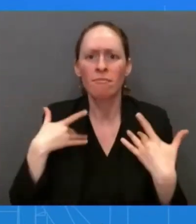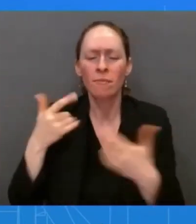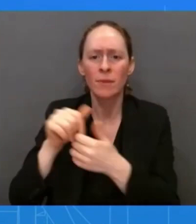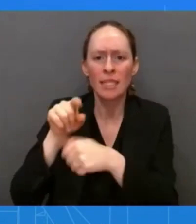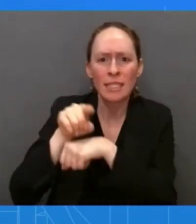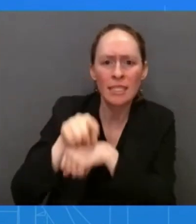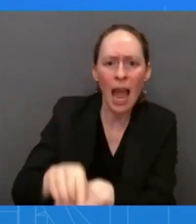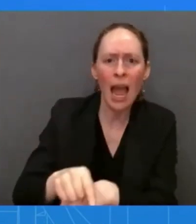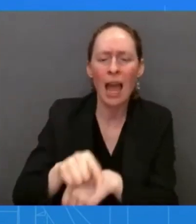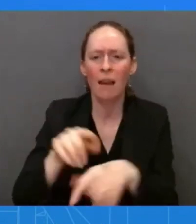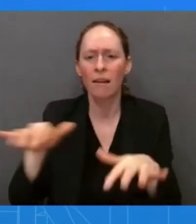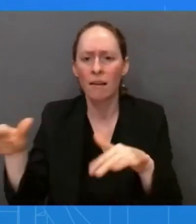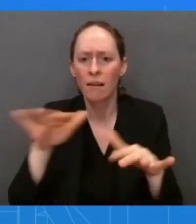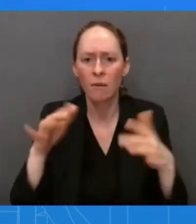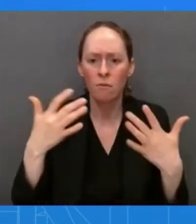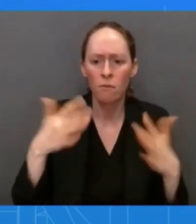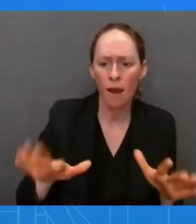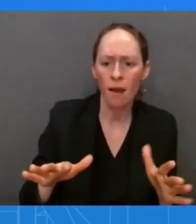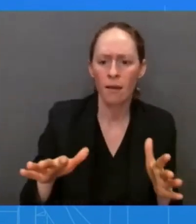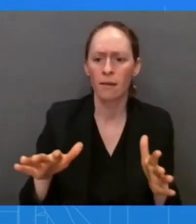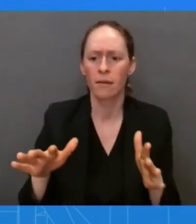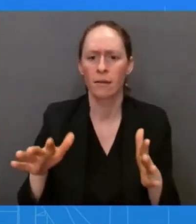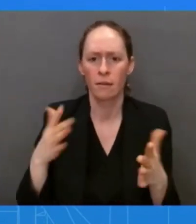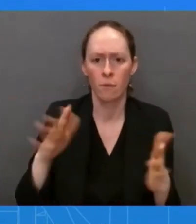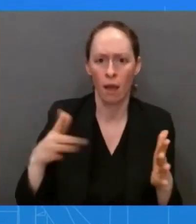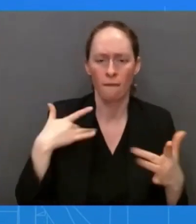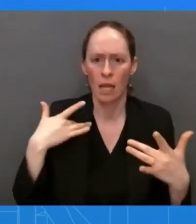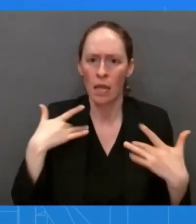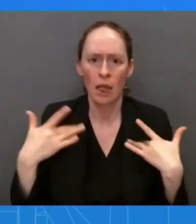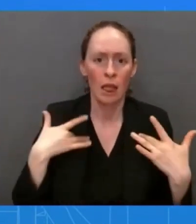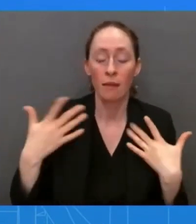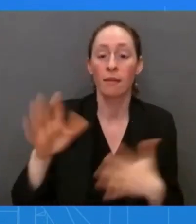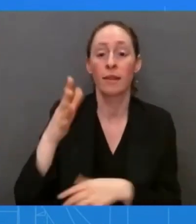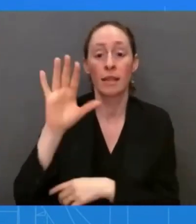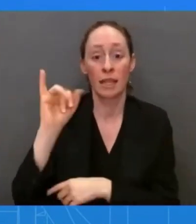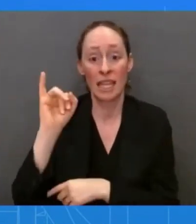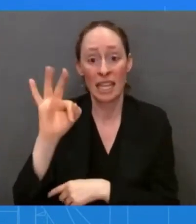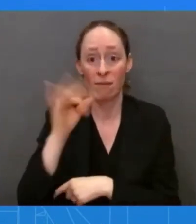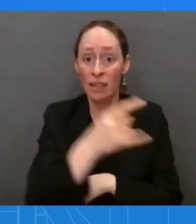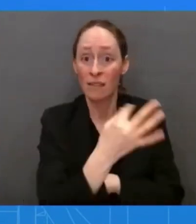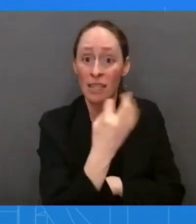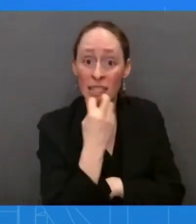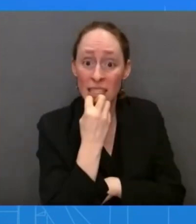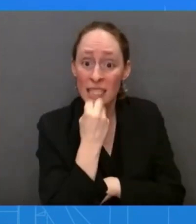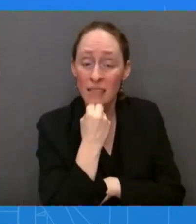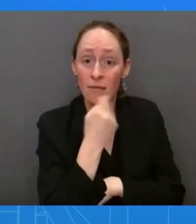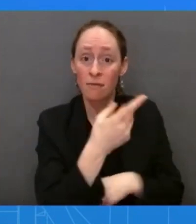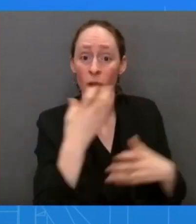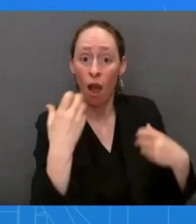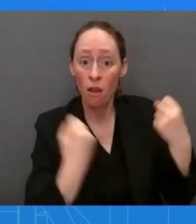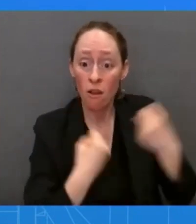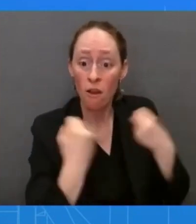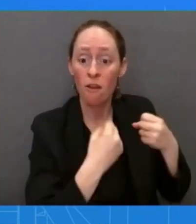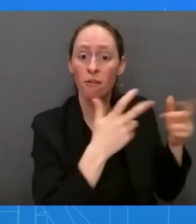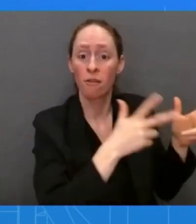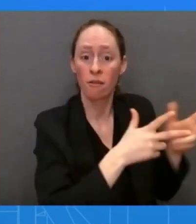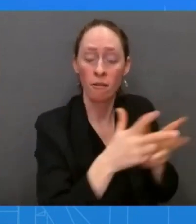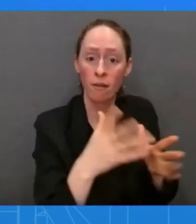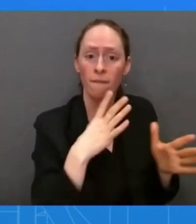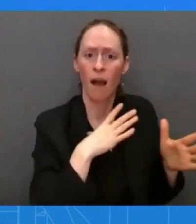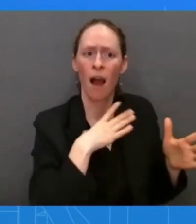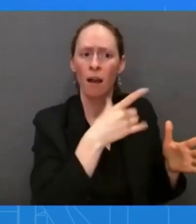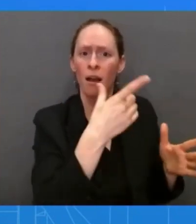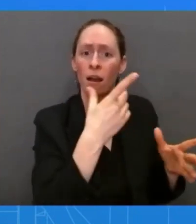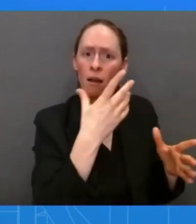take them across the border back into Russia and take them out of Ukraine. They don't belong there in the first place. That would be my recommendation if they're concerned about threats to their tanks.